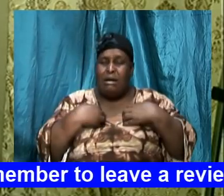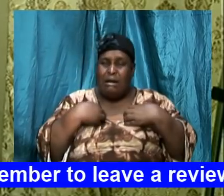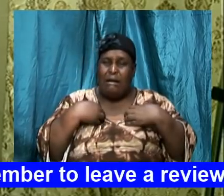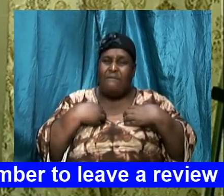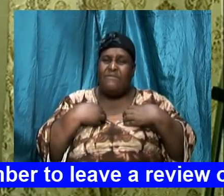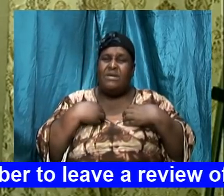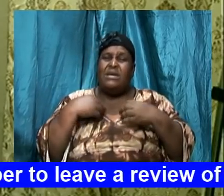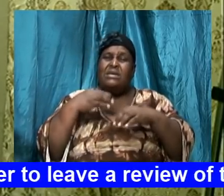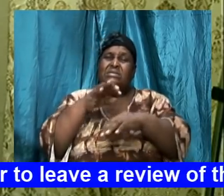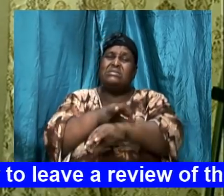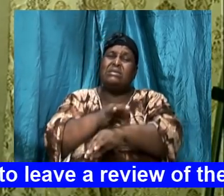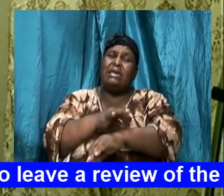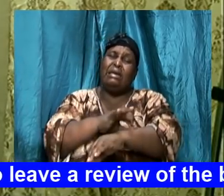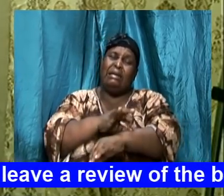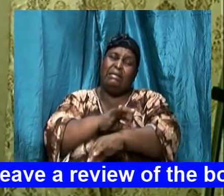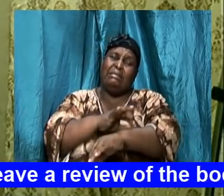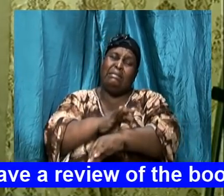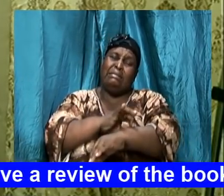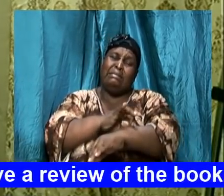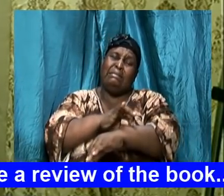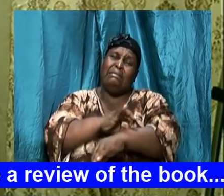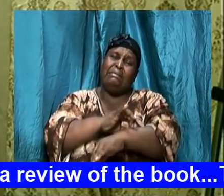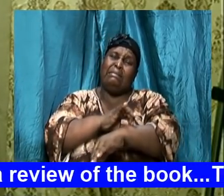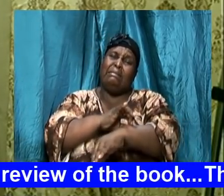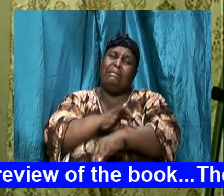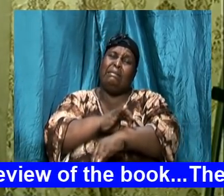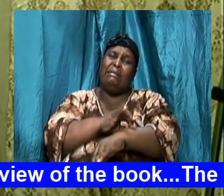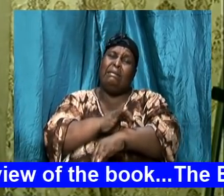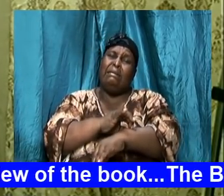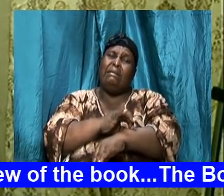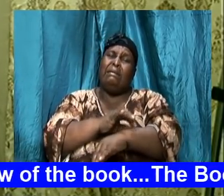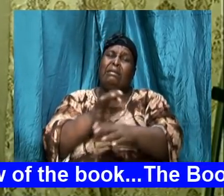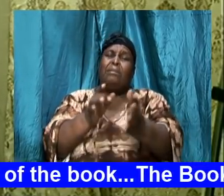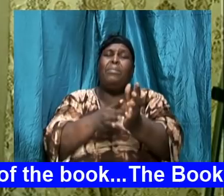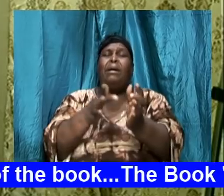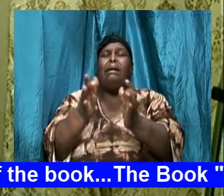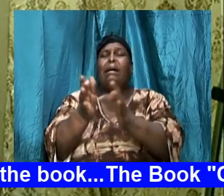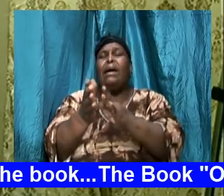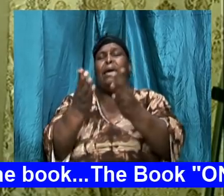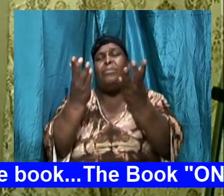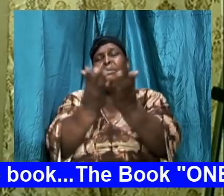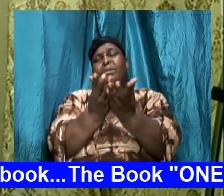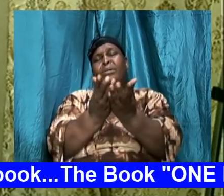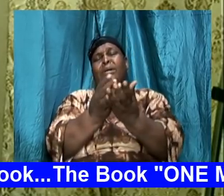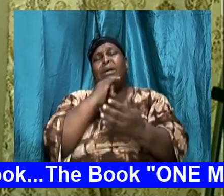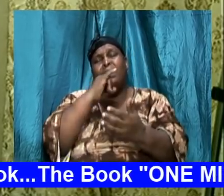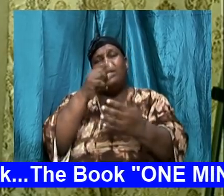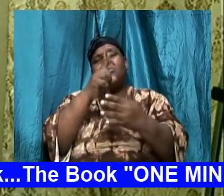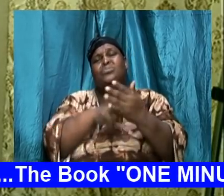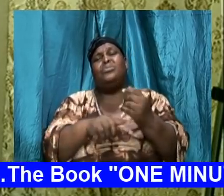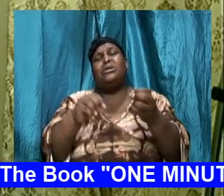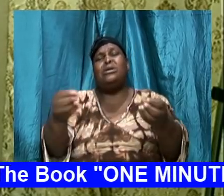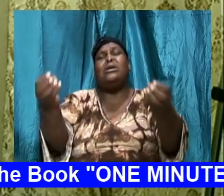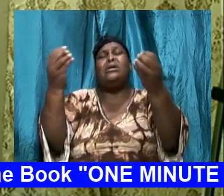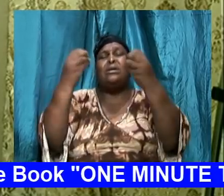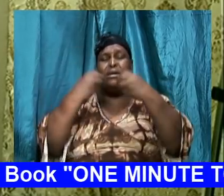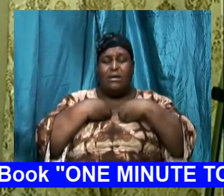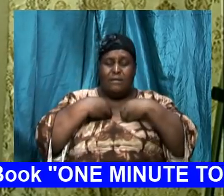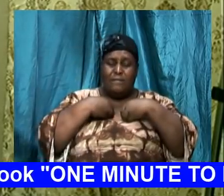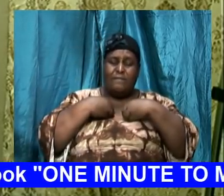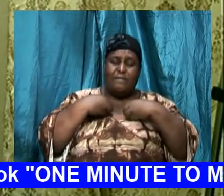skin over our flesh it is what gives us vim vigor and vitality